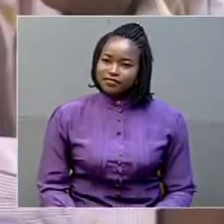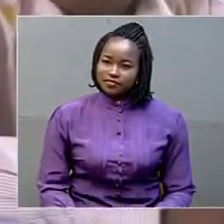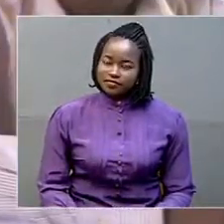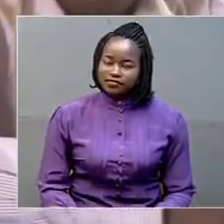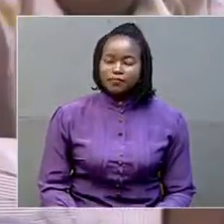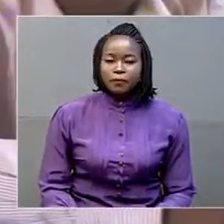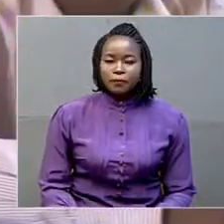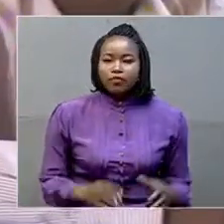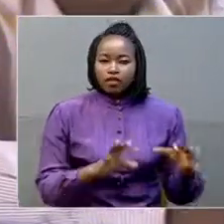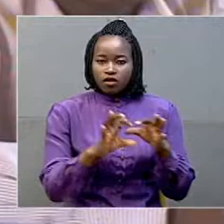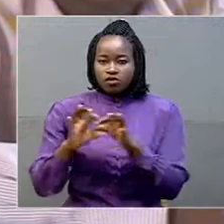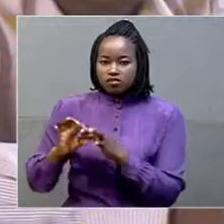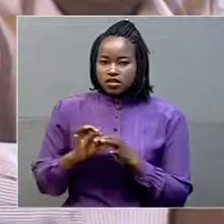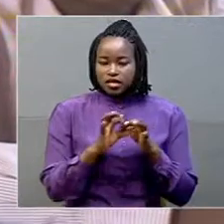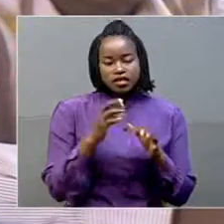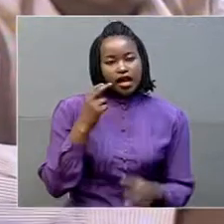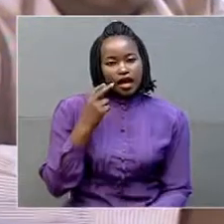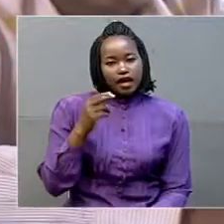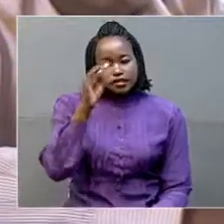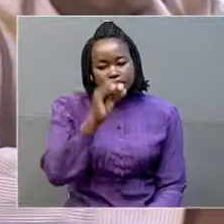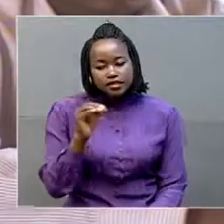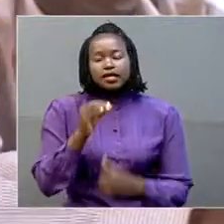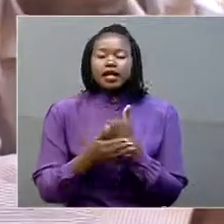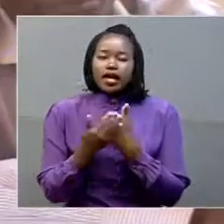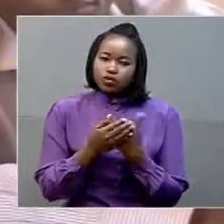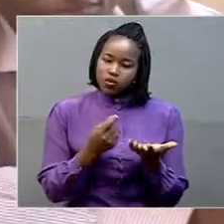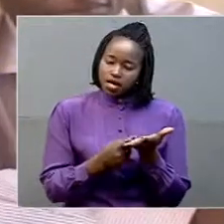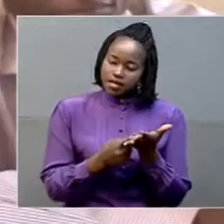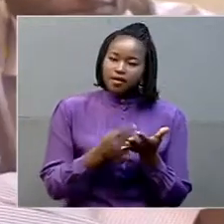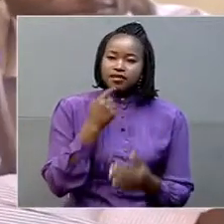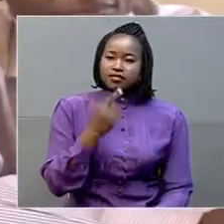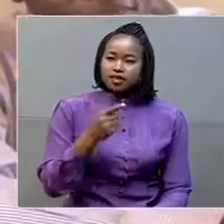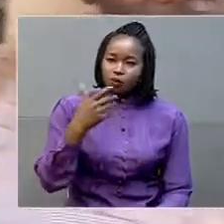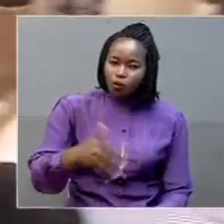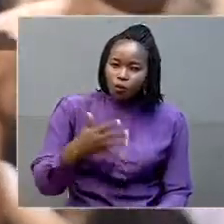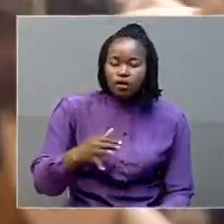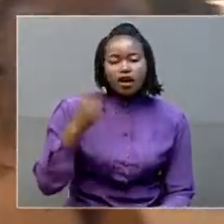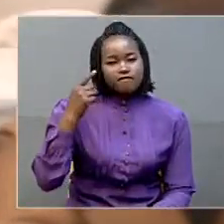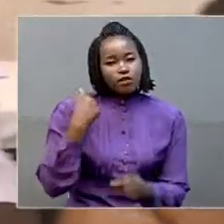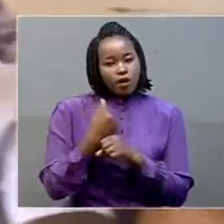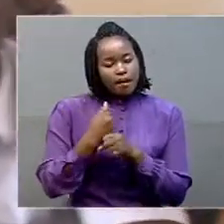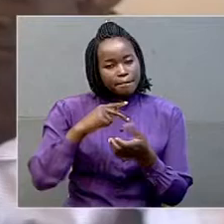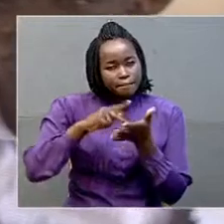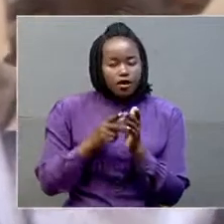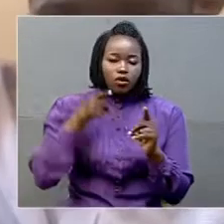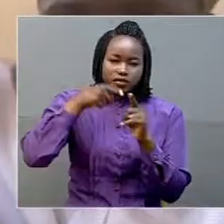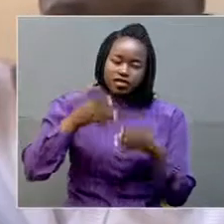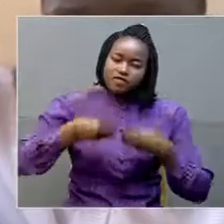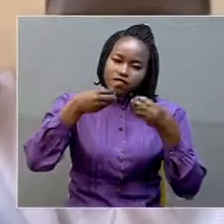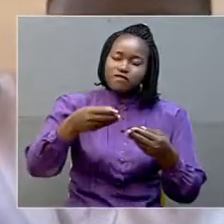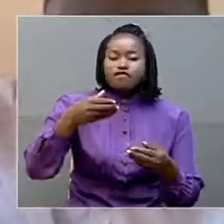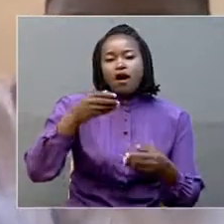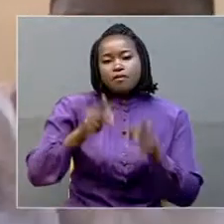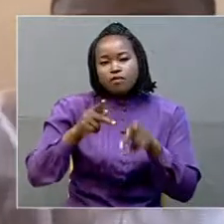The coordinator Sikia Uganda, Laban Rotare, says the Water for Production project is aimed at availing water to farmers